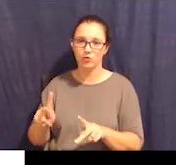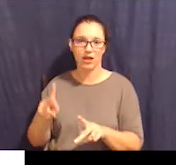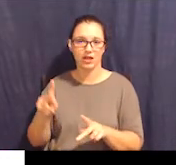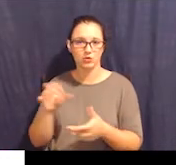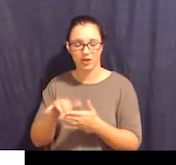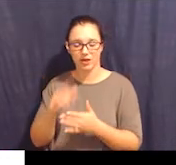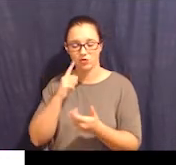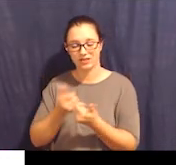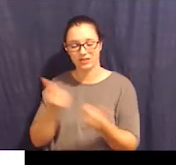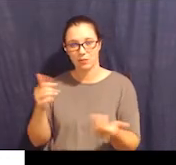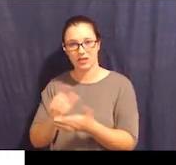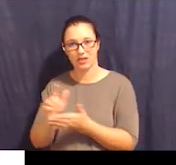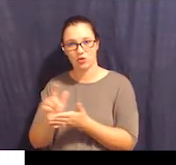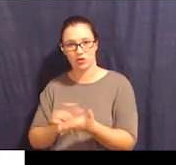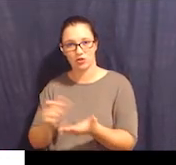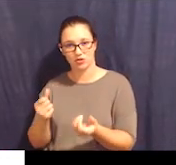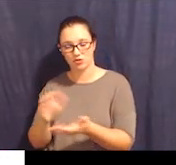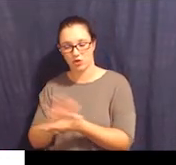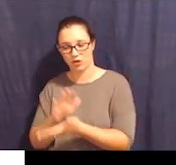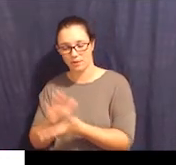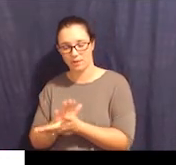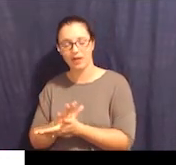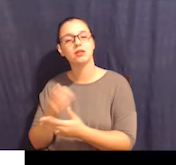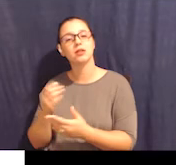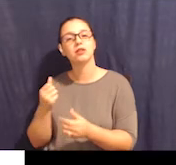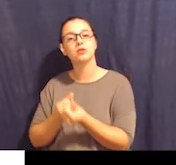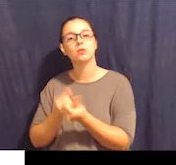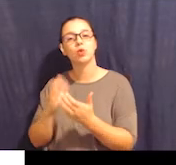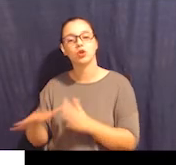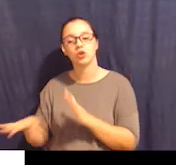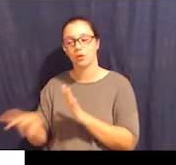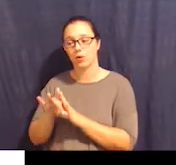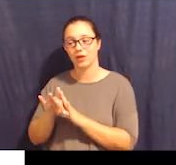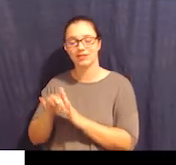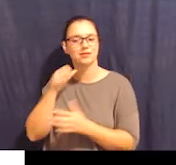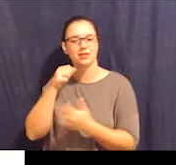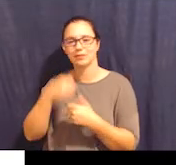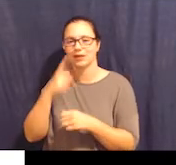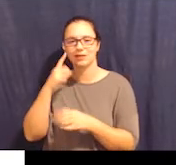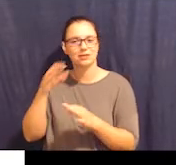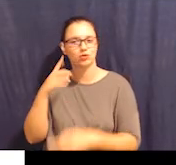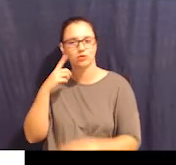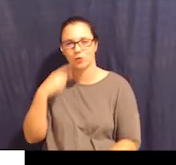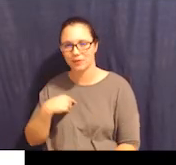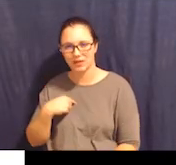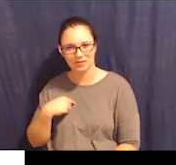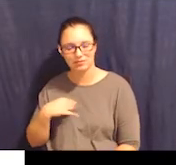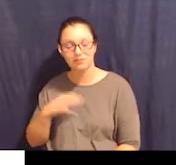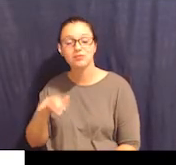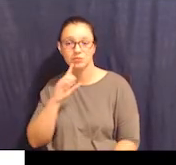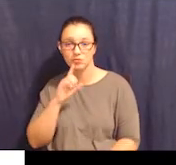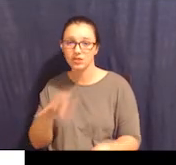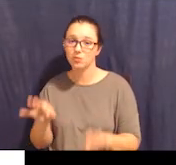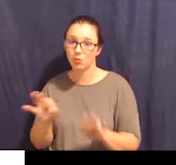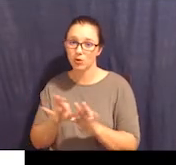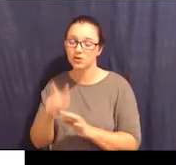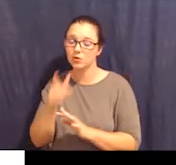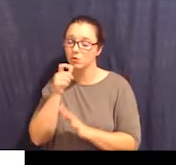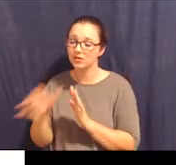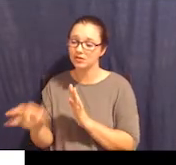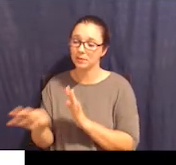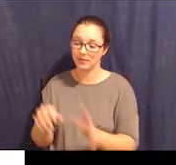does not make decisions for me. So that's really important. Whoever picks this up needs to understand that this is about how I'm getting help and assistance,